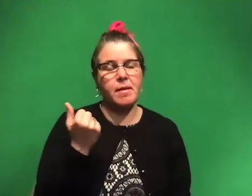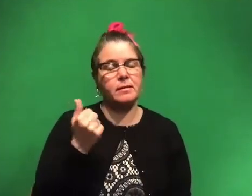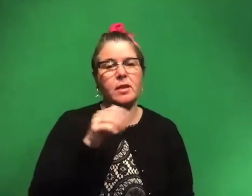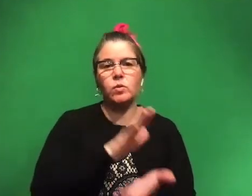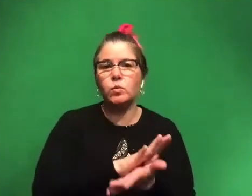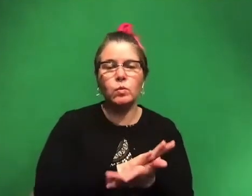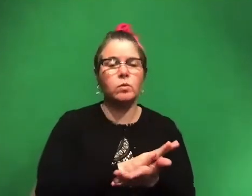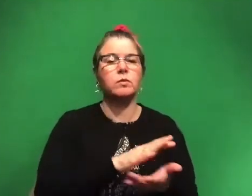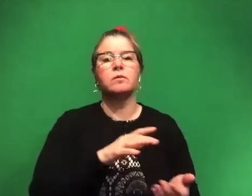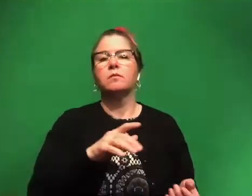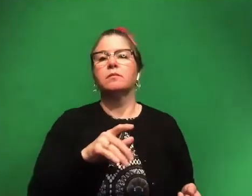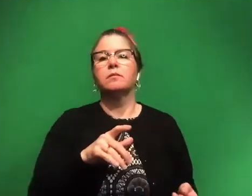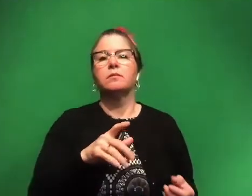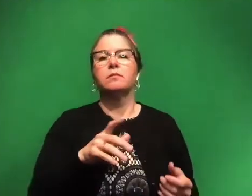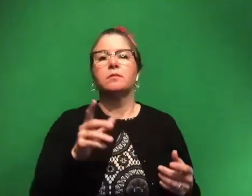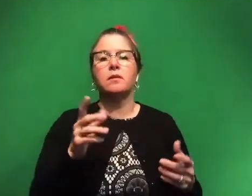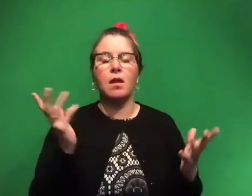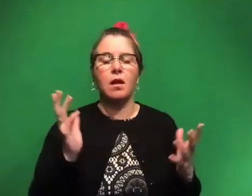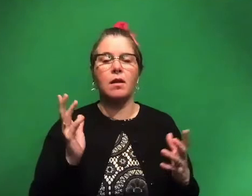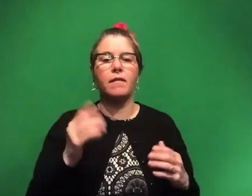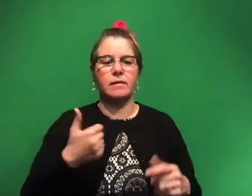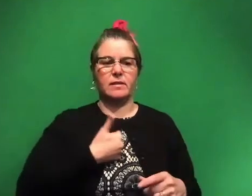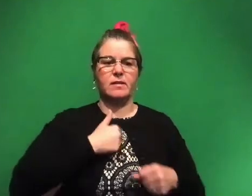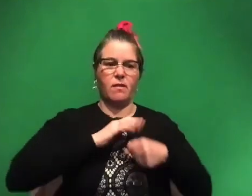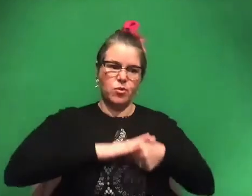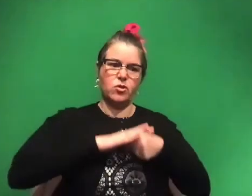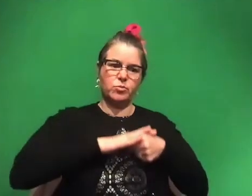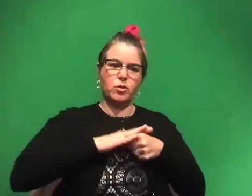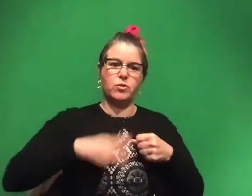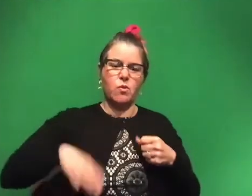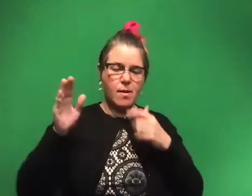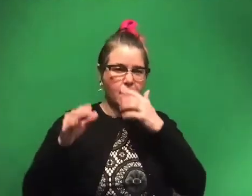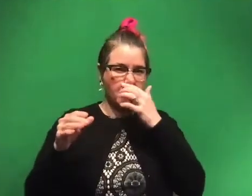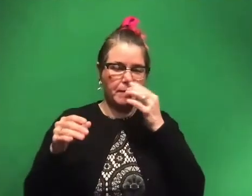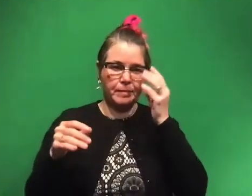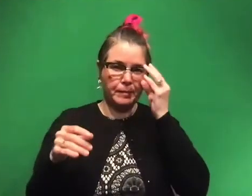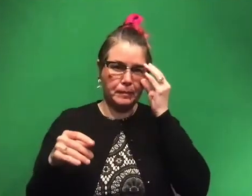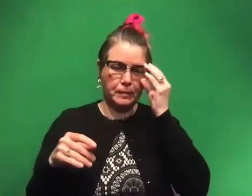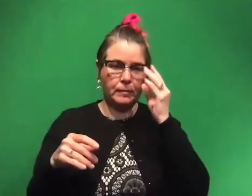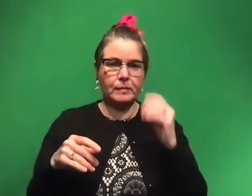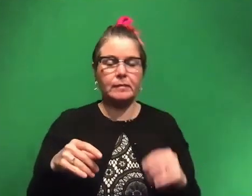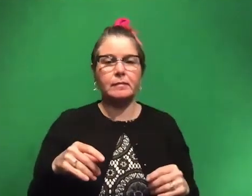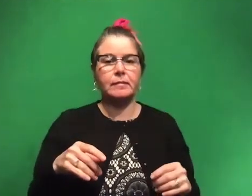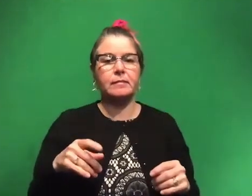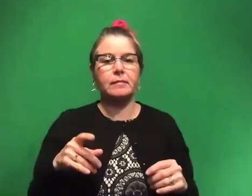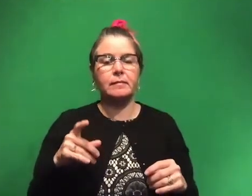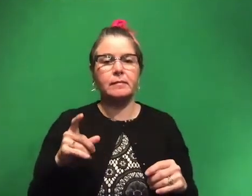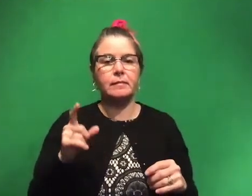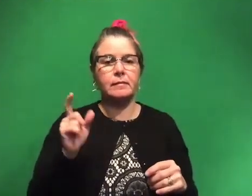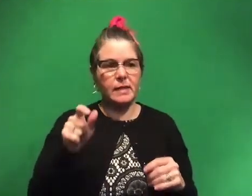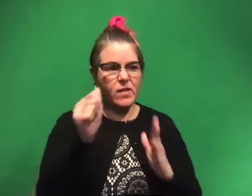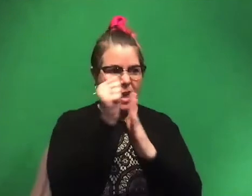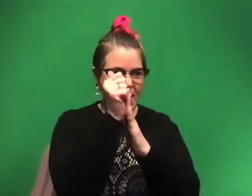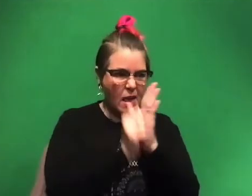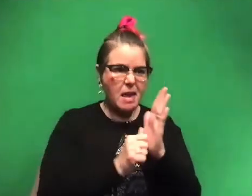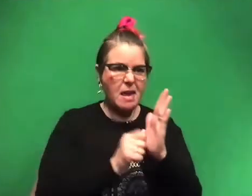And there was a lot of pressure. I had a lot of self pressure about that. Um, and being extremely just, you have to make all